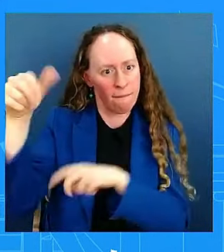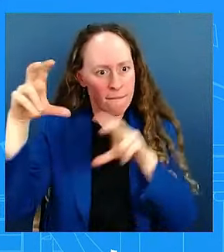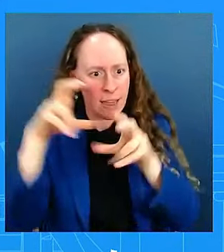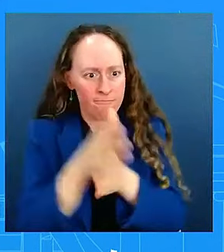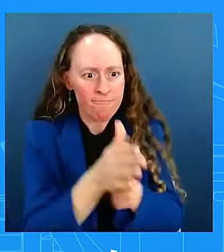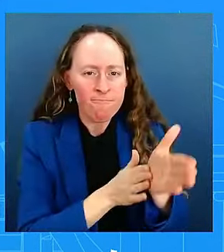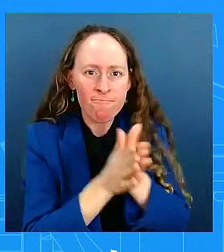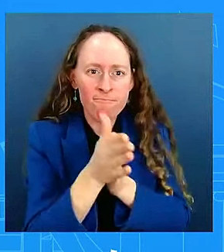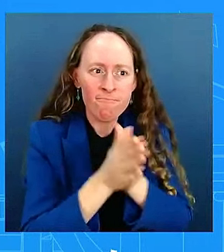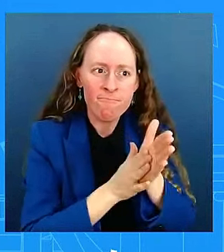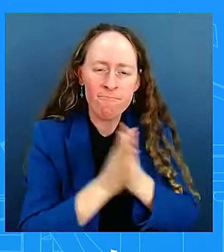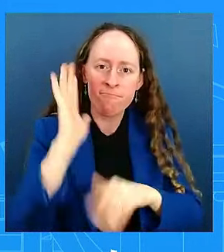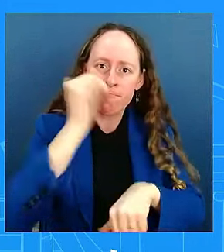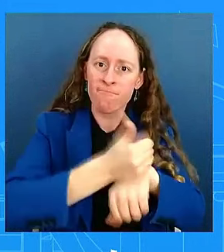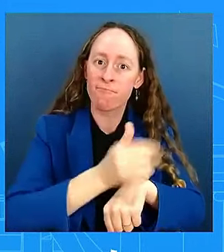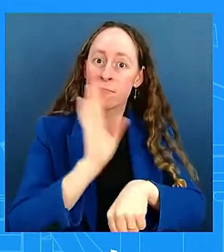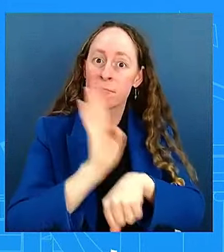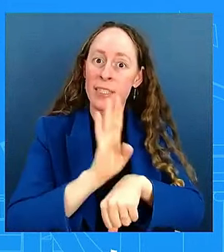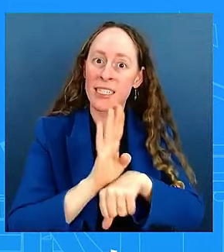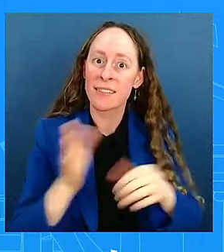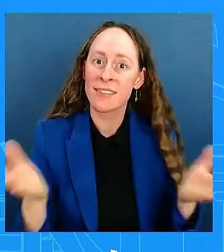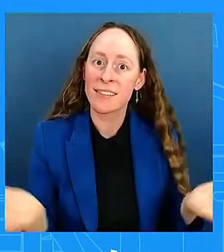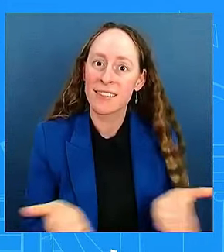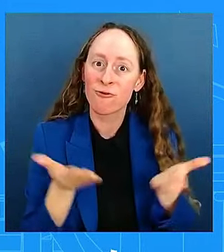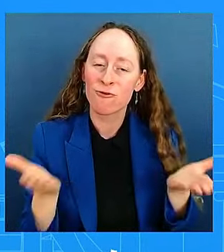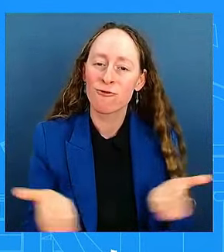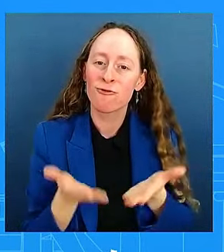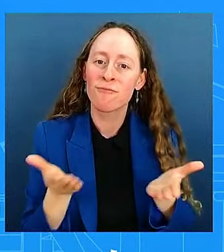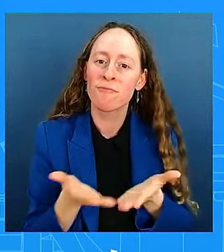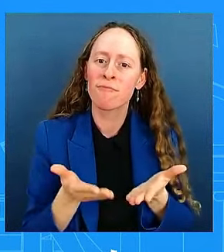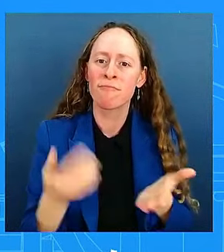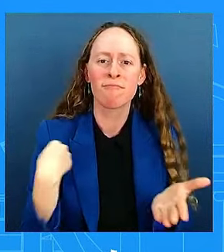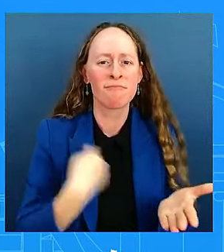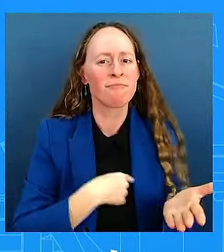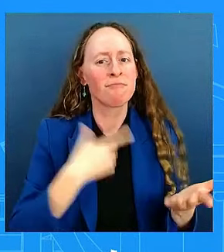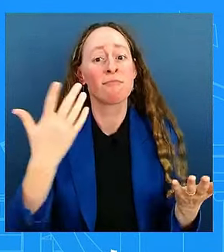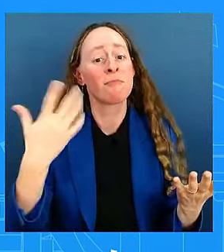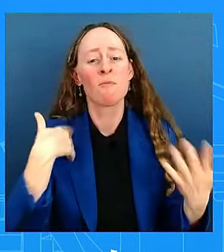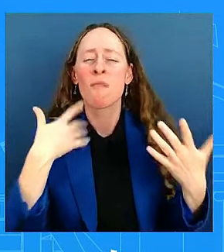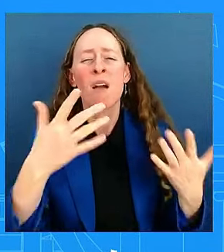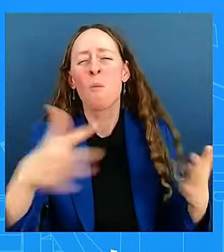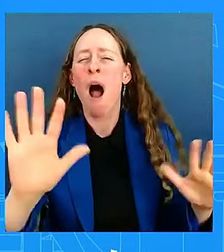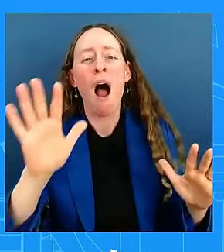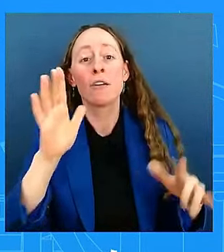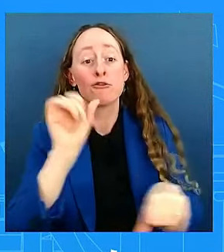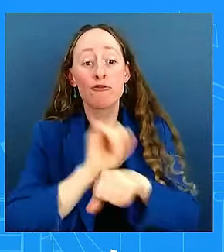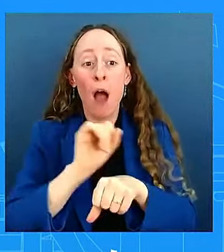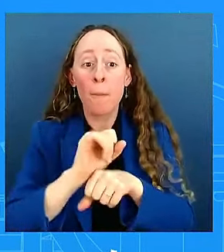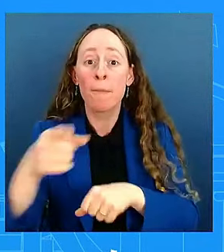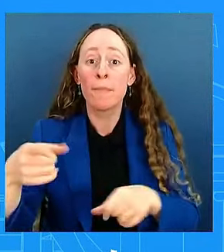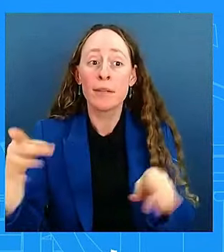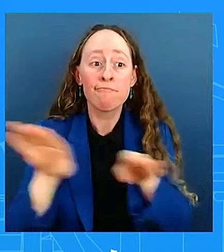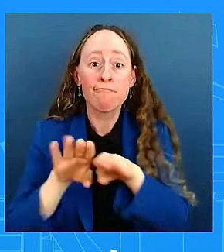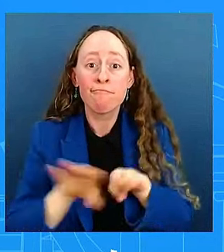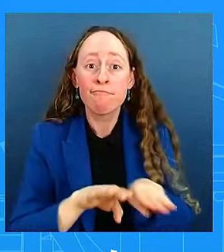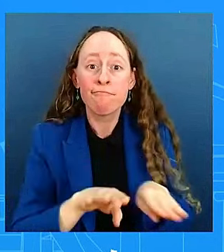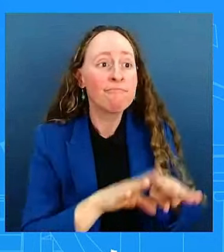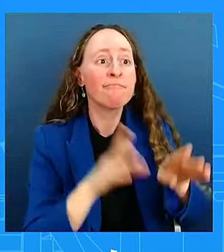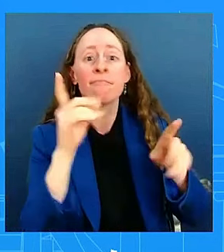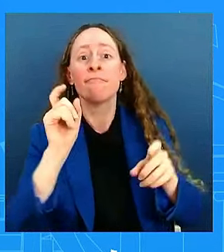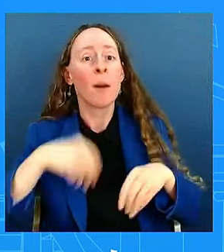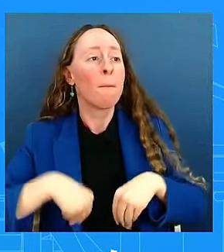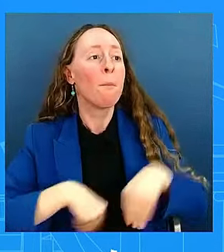jobs overseas for cheaper labor and bringing back a product to America. We're building it here and sending it overseas.